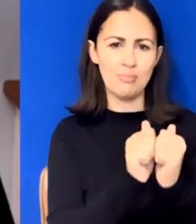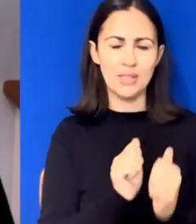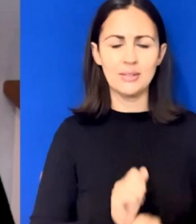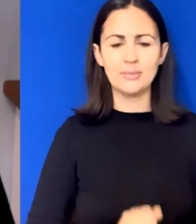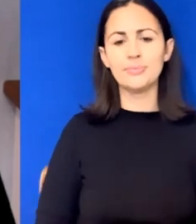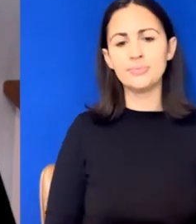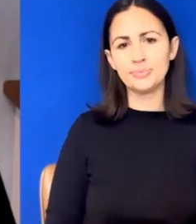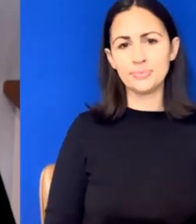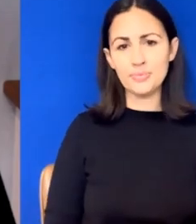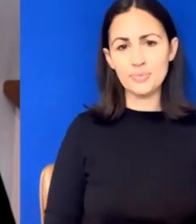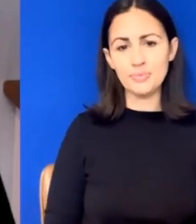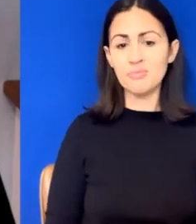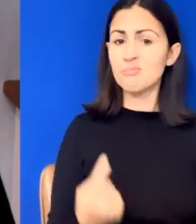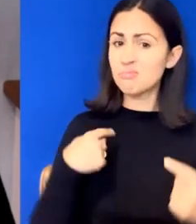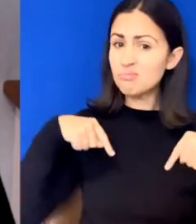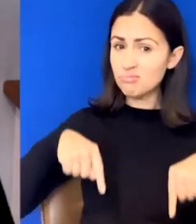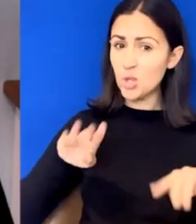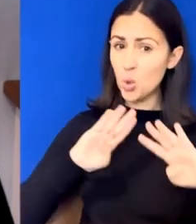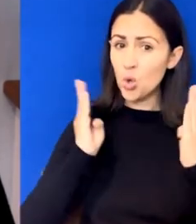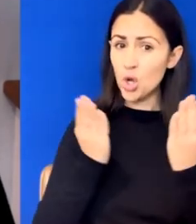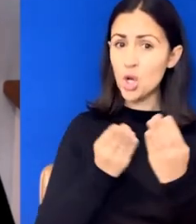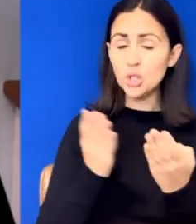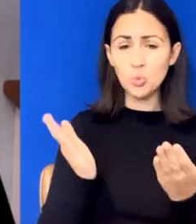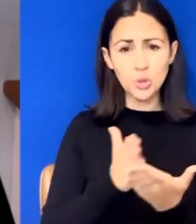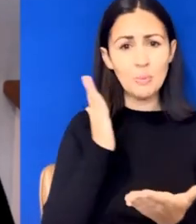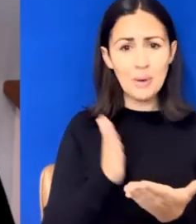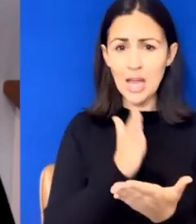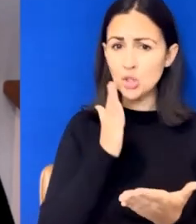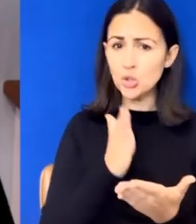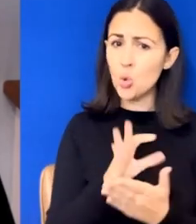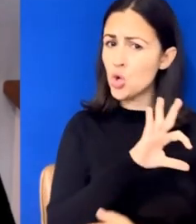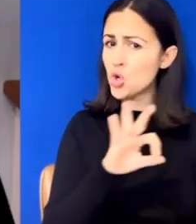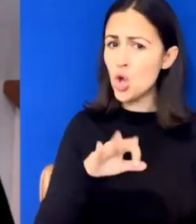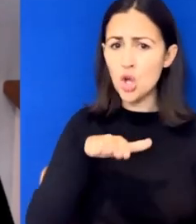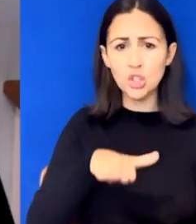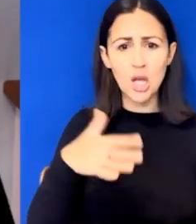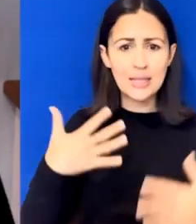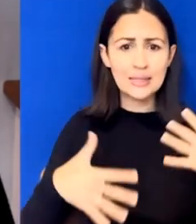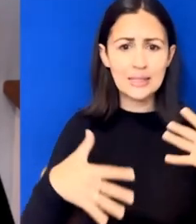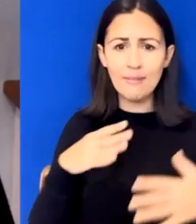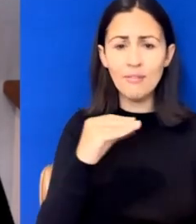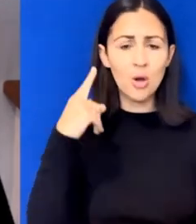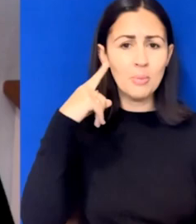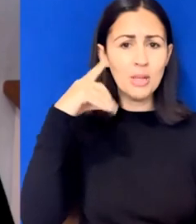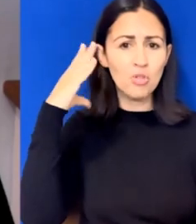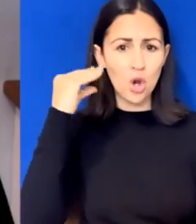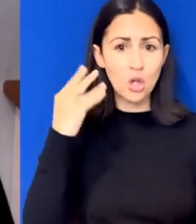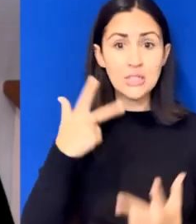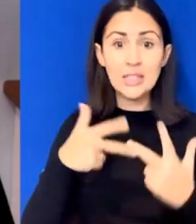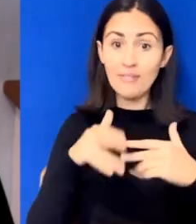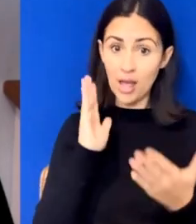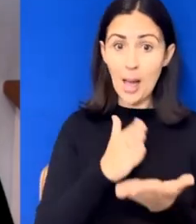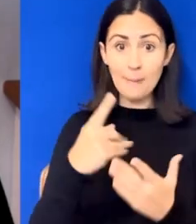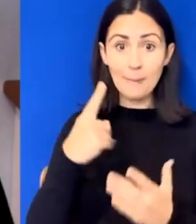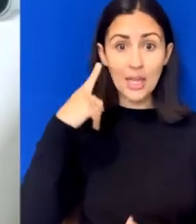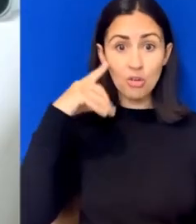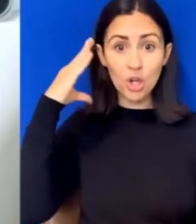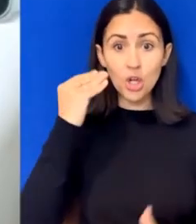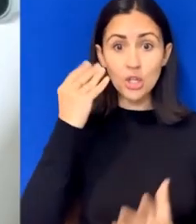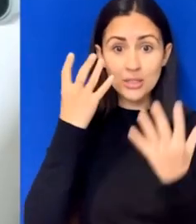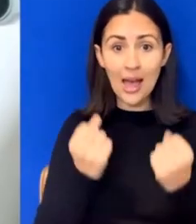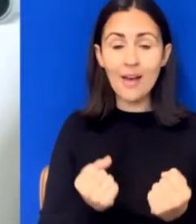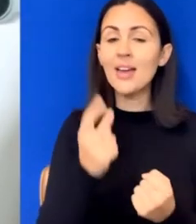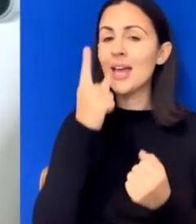experiences hearing loss due to preventable causes. And those with hearing loss are able to achieve their core potential.